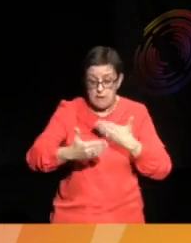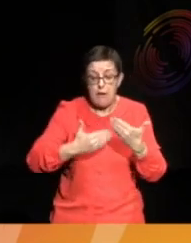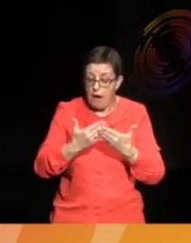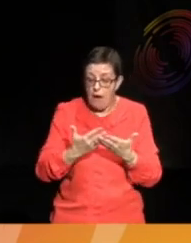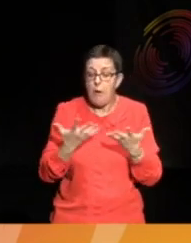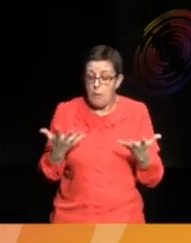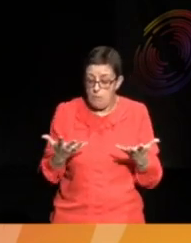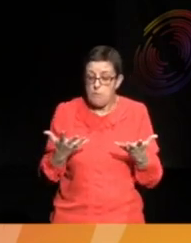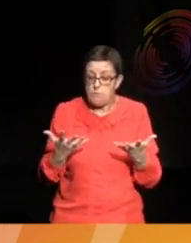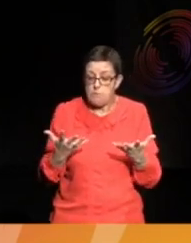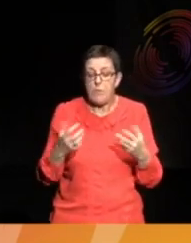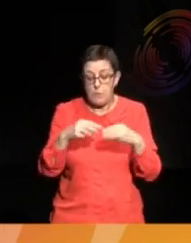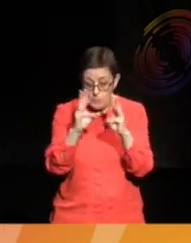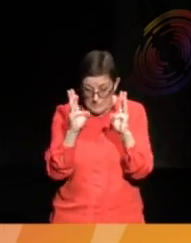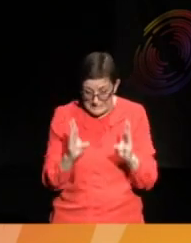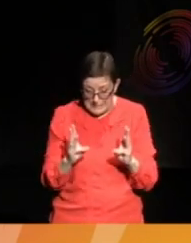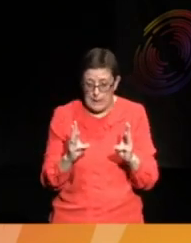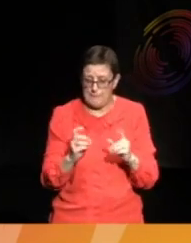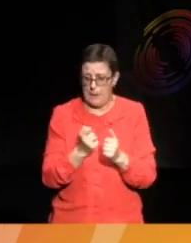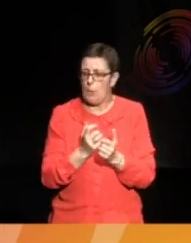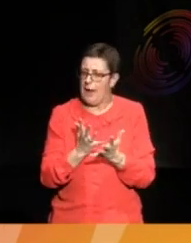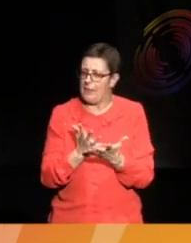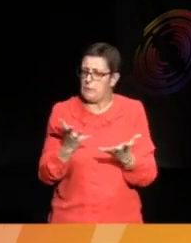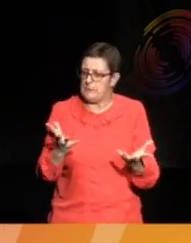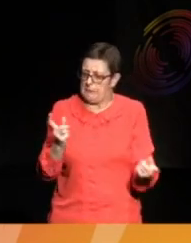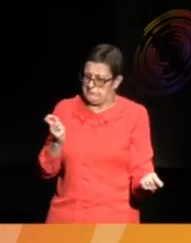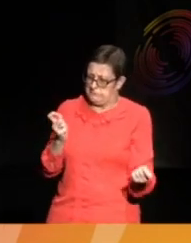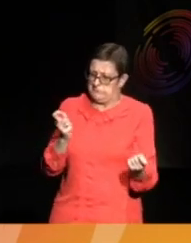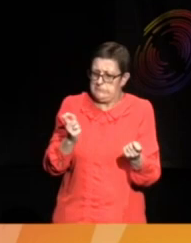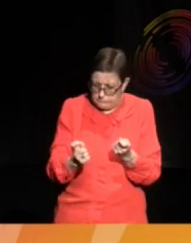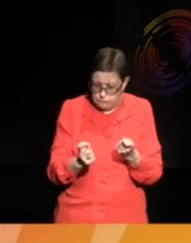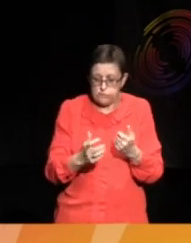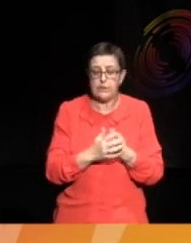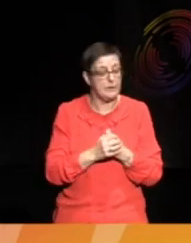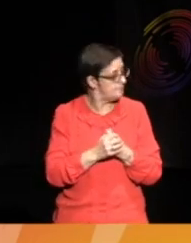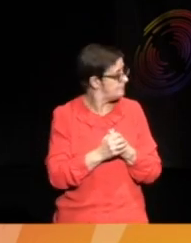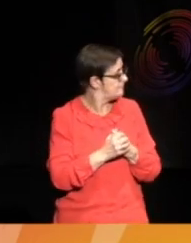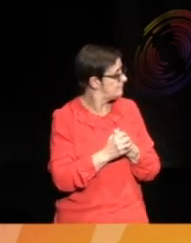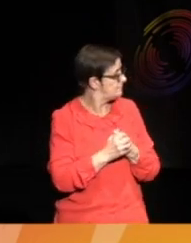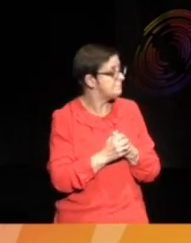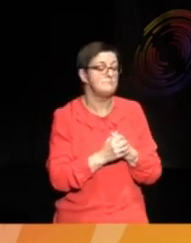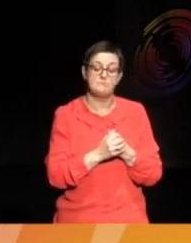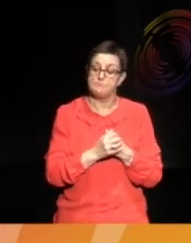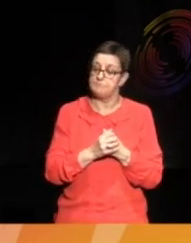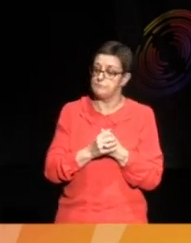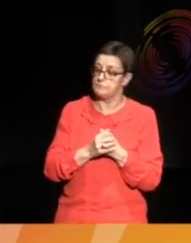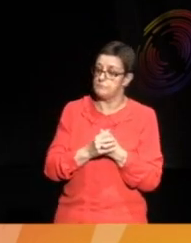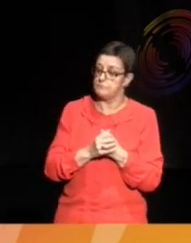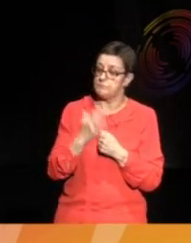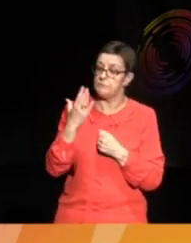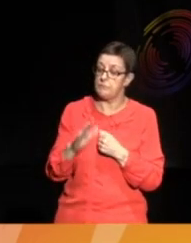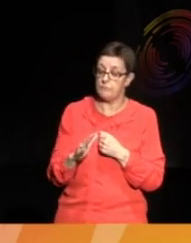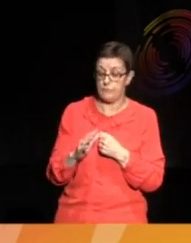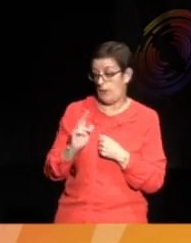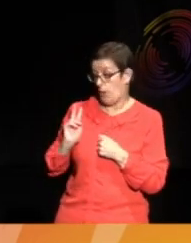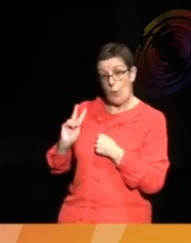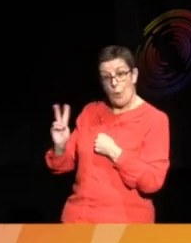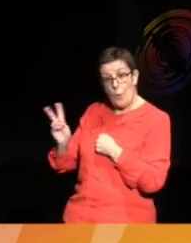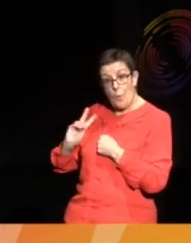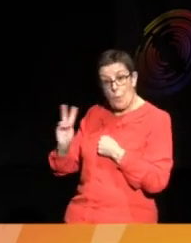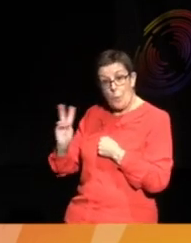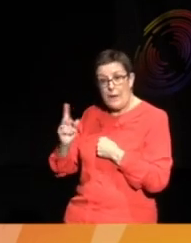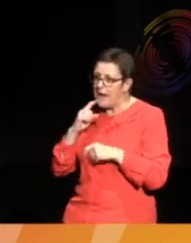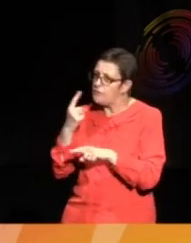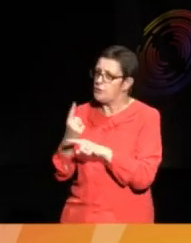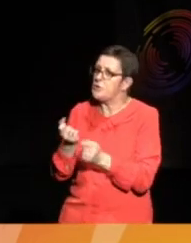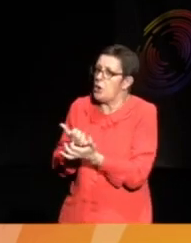still running the general museum, which is quite a big involvement of the local community. Yeah, and it's really, so, Njabu and I, as you might imagine, have